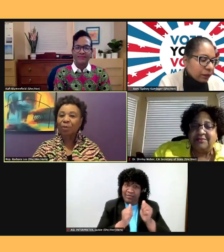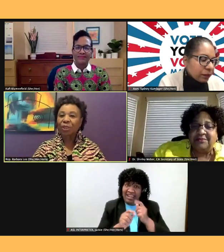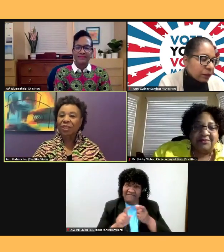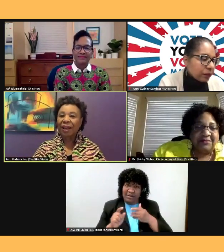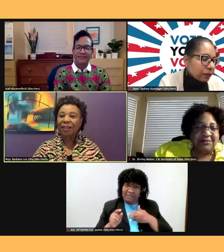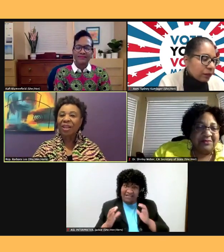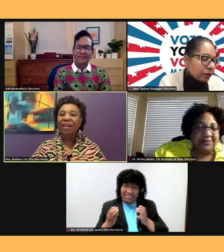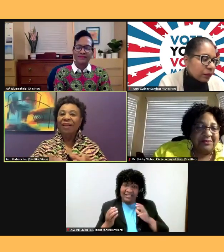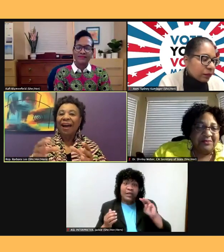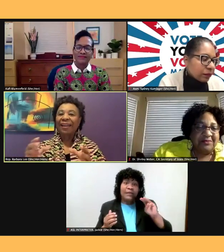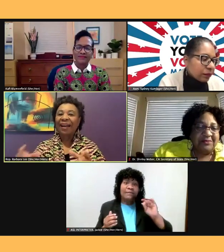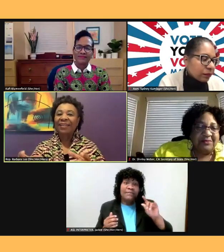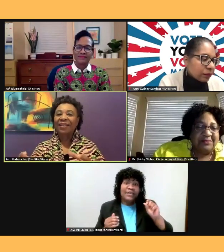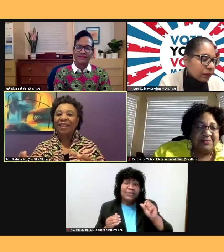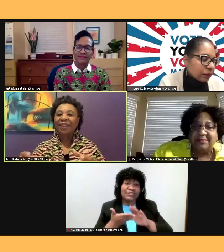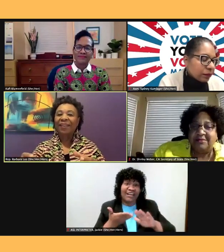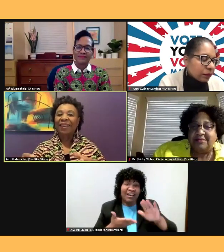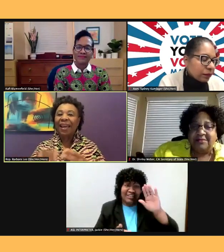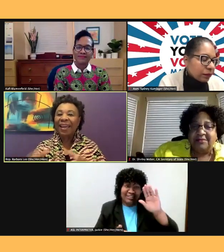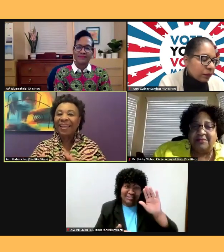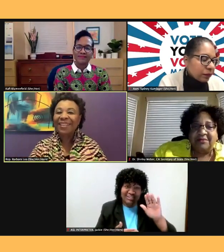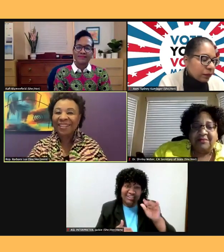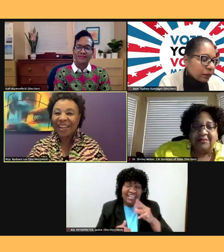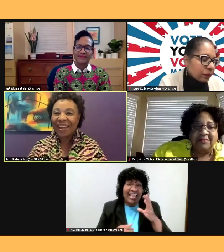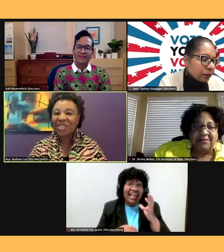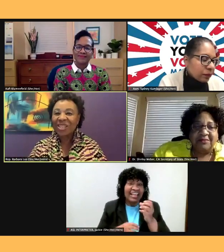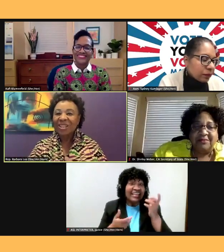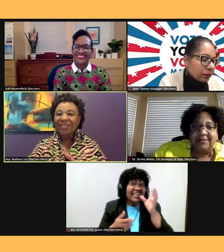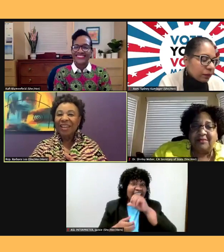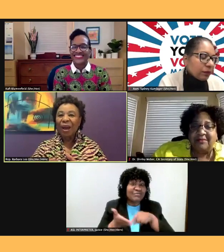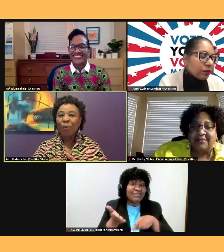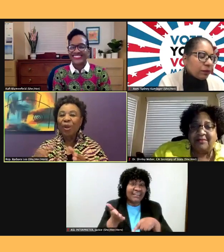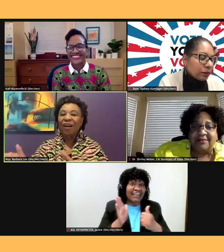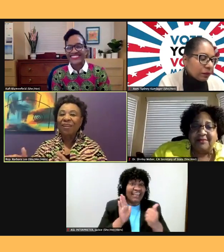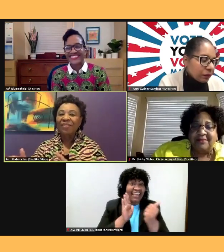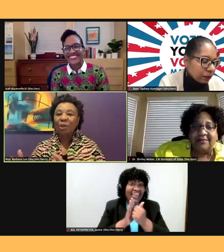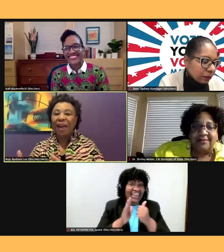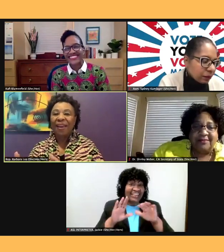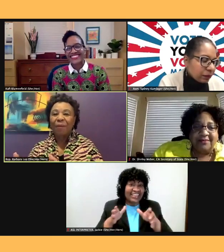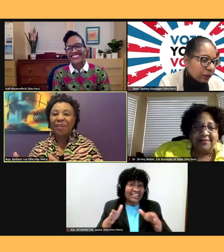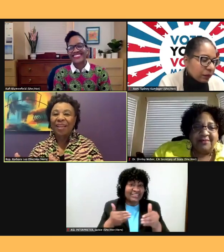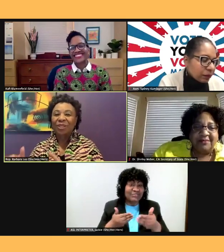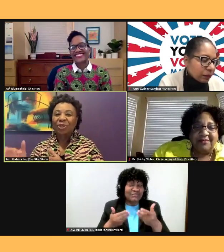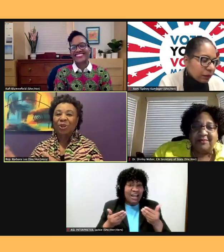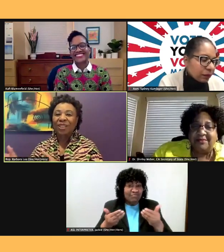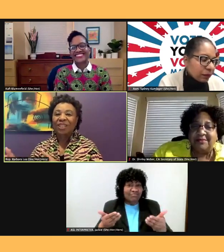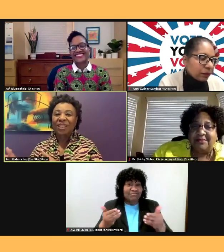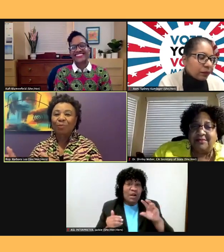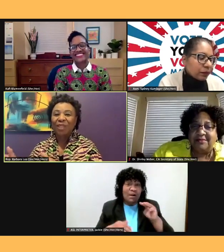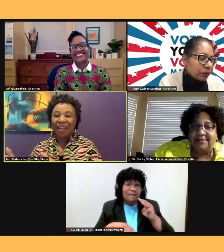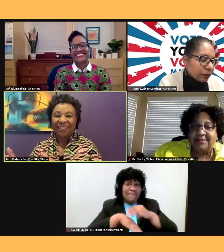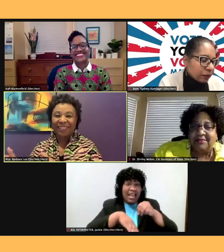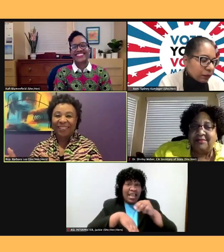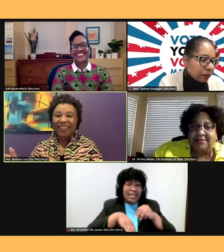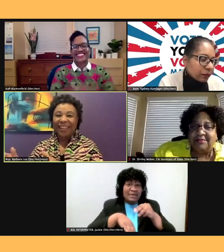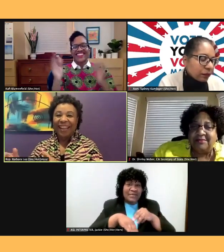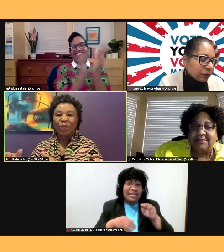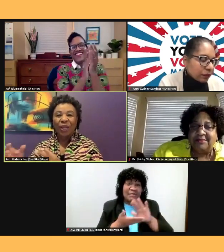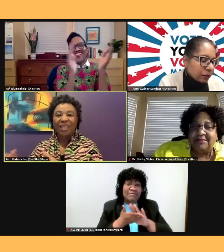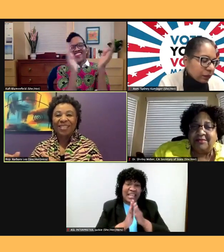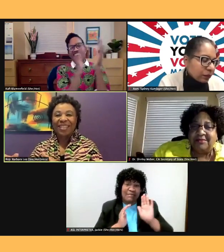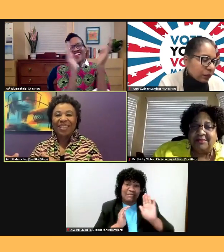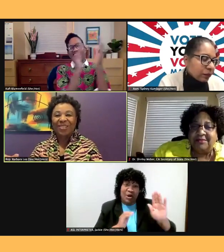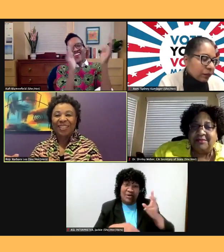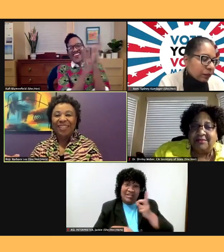I got an A in the class, and I went on to Miami as a Shirley Chisholm delegate, and the rest is history.